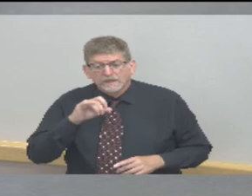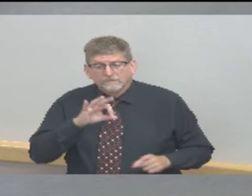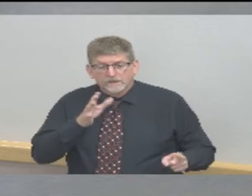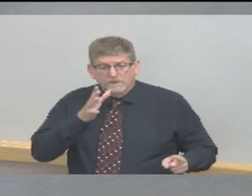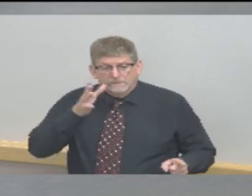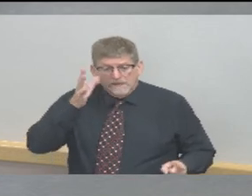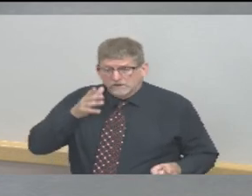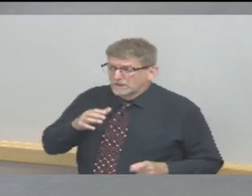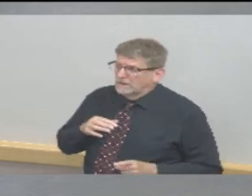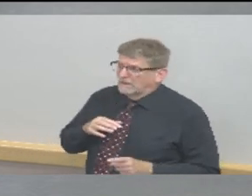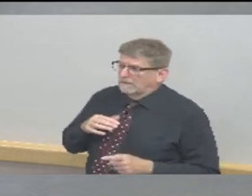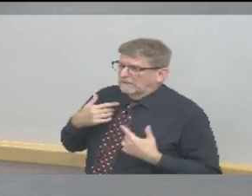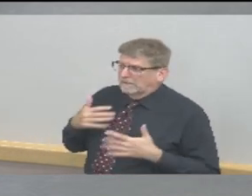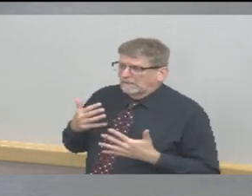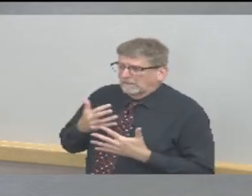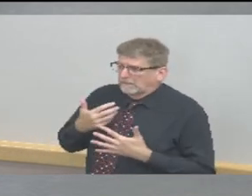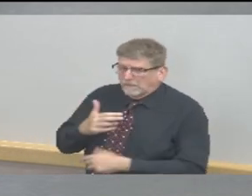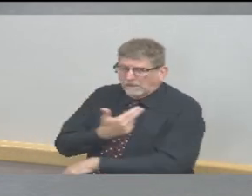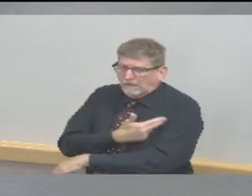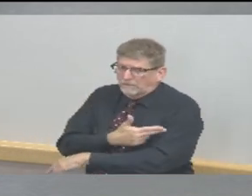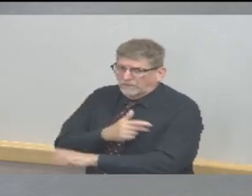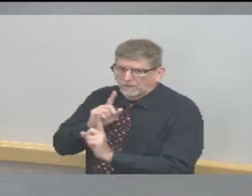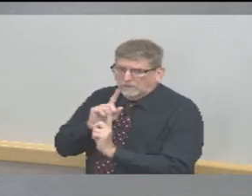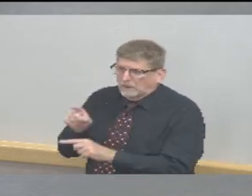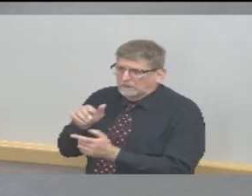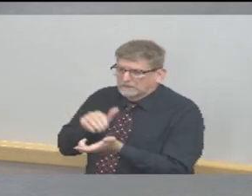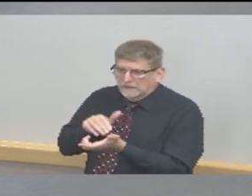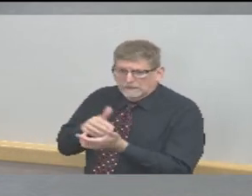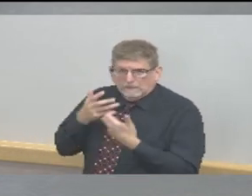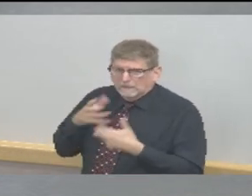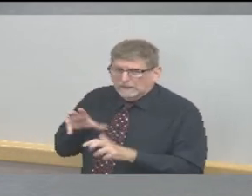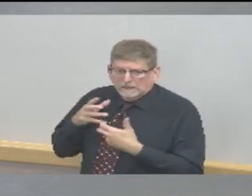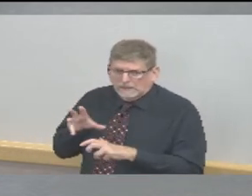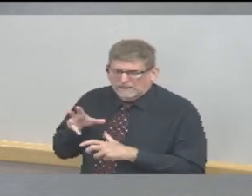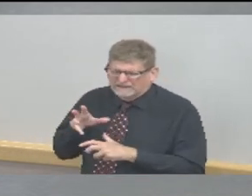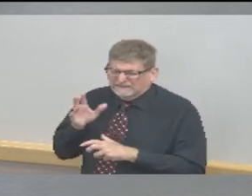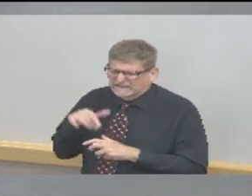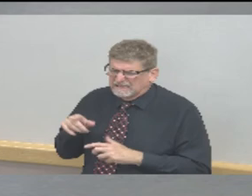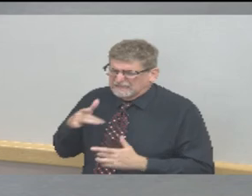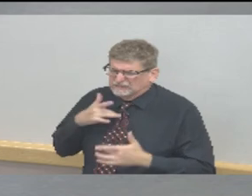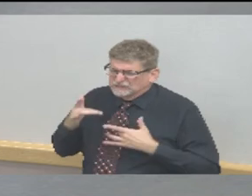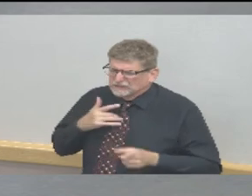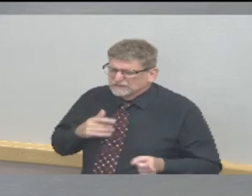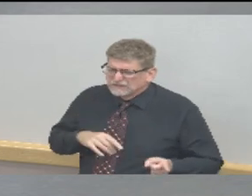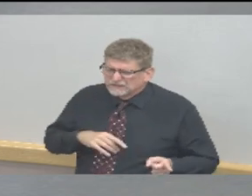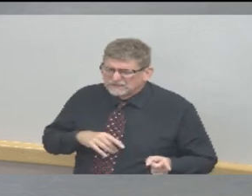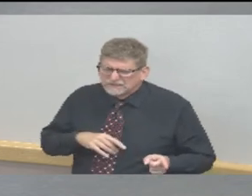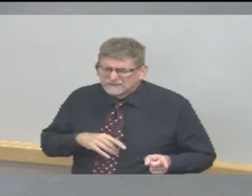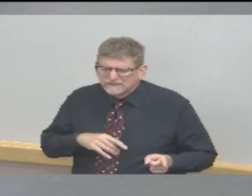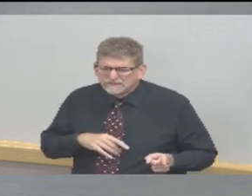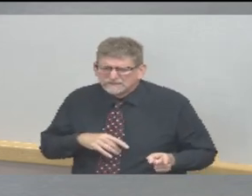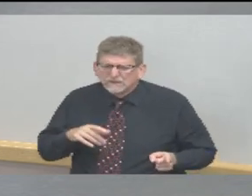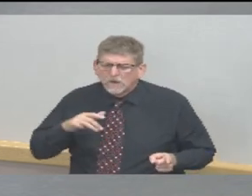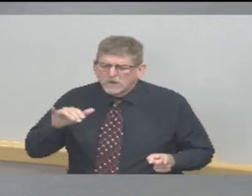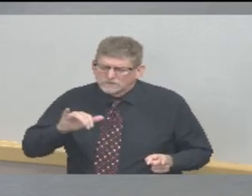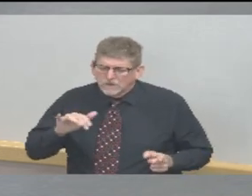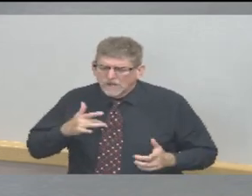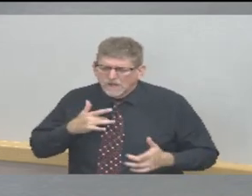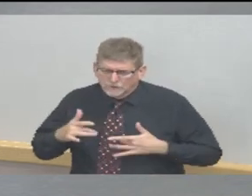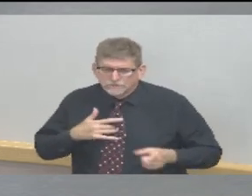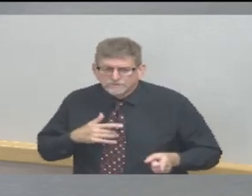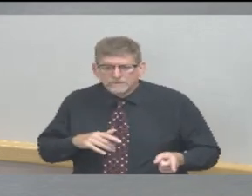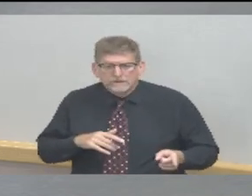the number of children who are missing or having delayed their immunizations. And nationally we're starting to see the rates